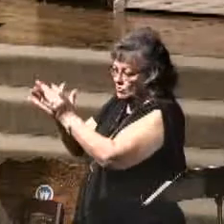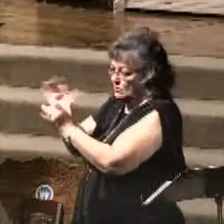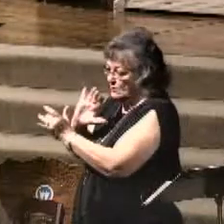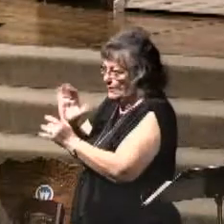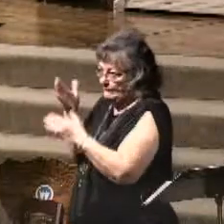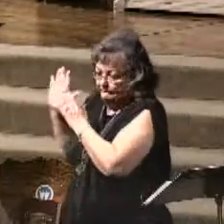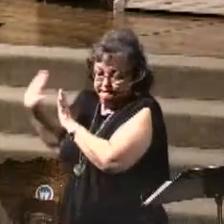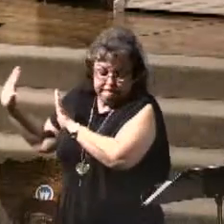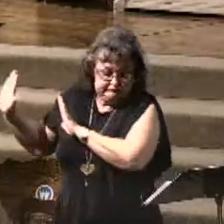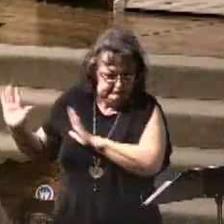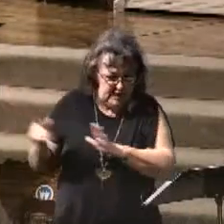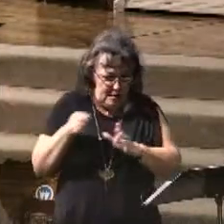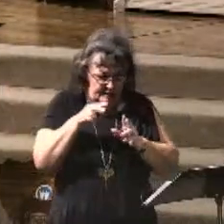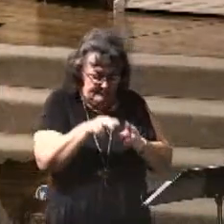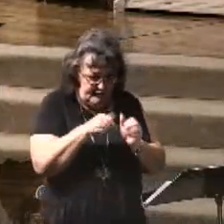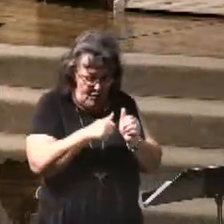back.